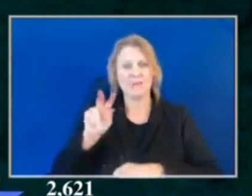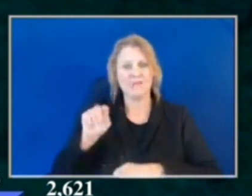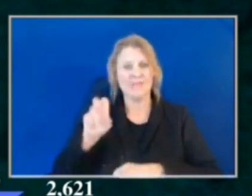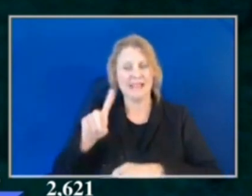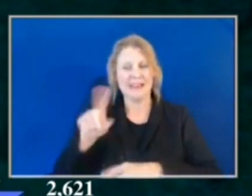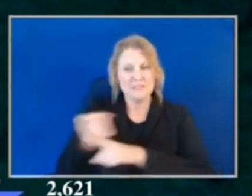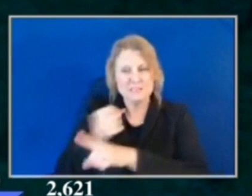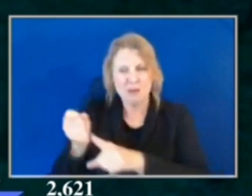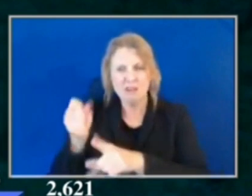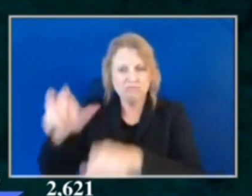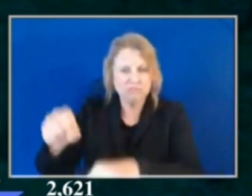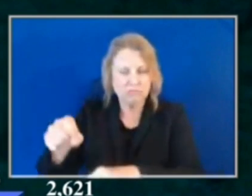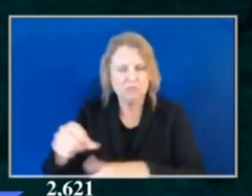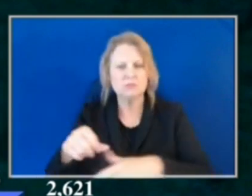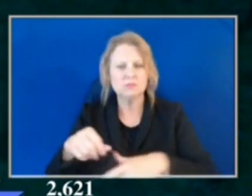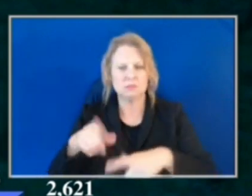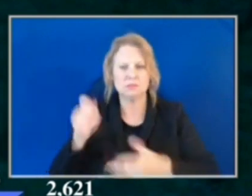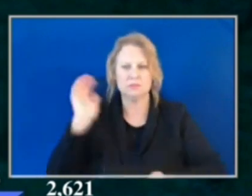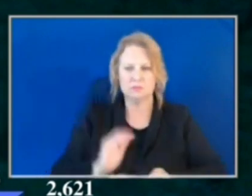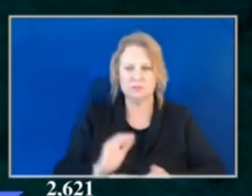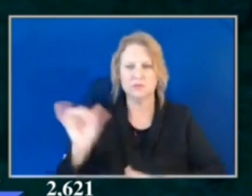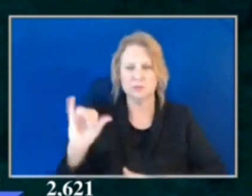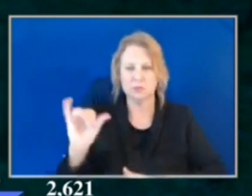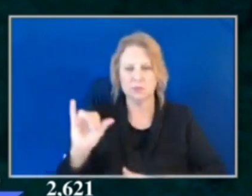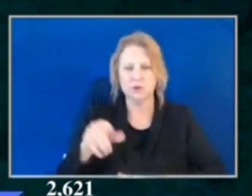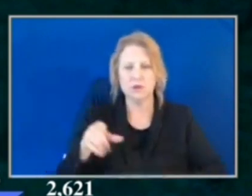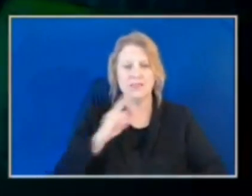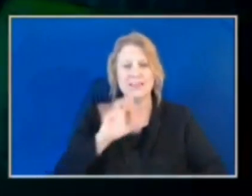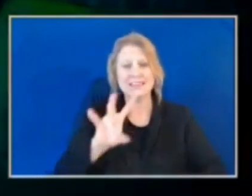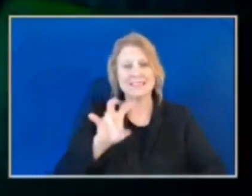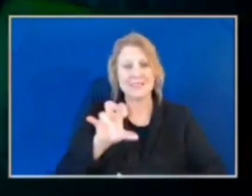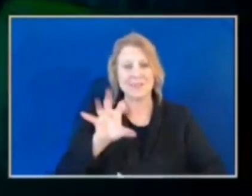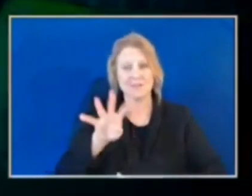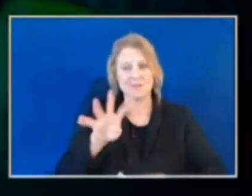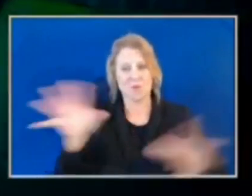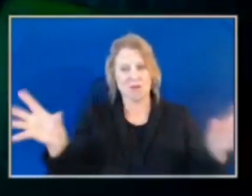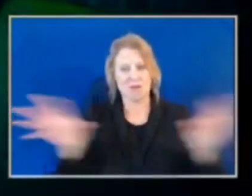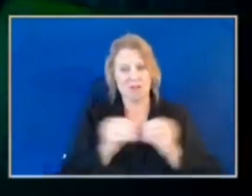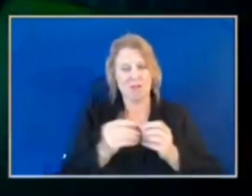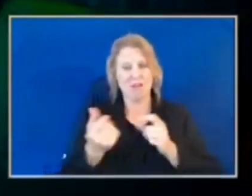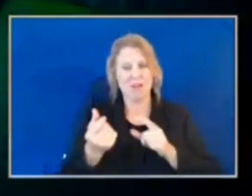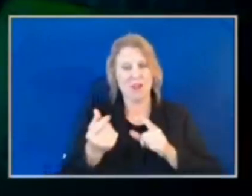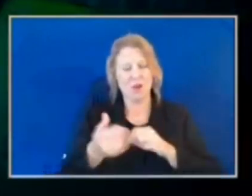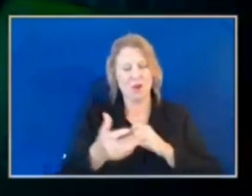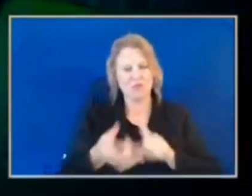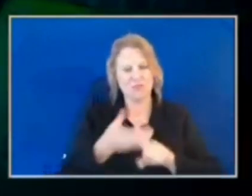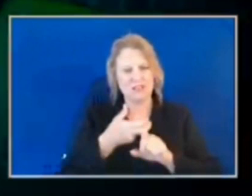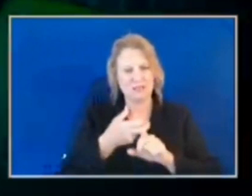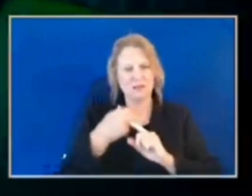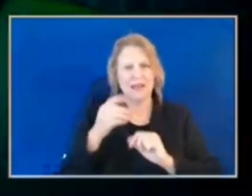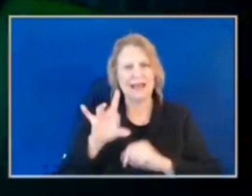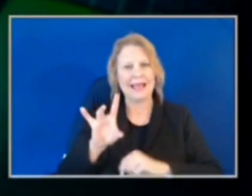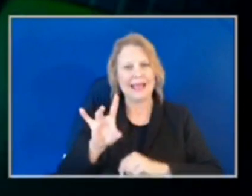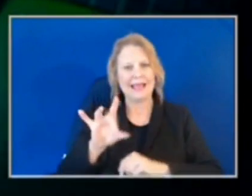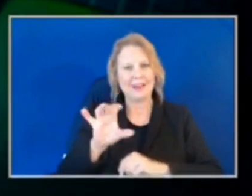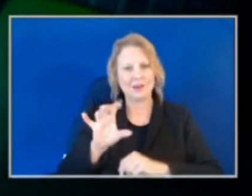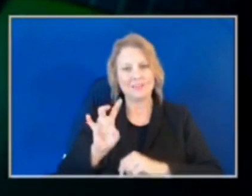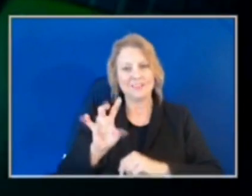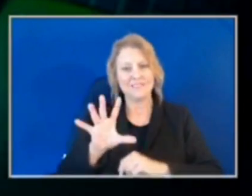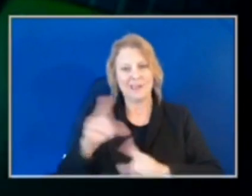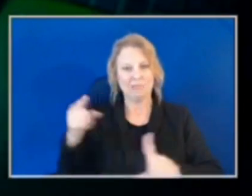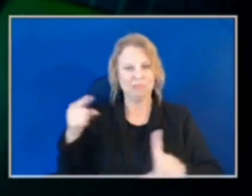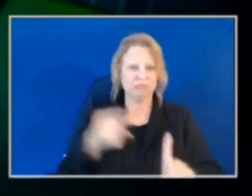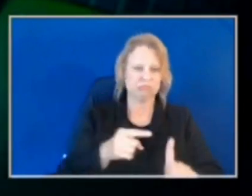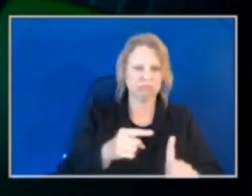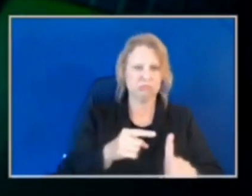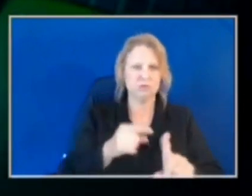,744 arrests this year, 865 have been attributed directly to violent crime. We've taken